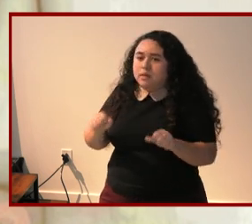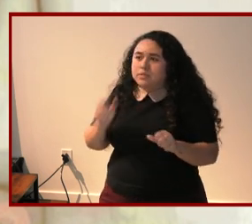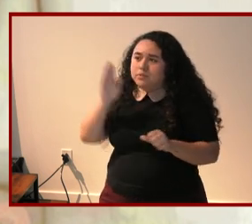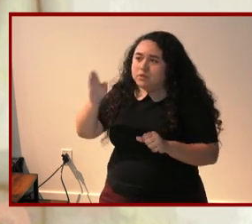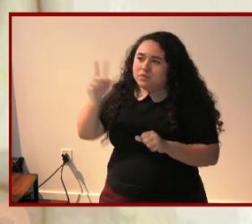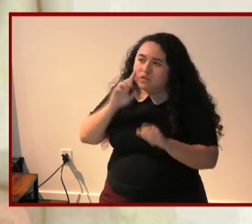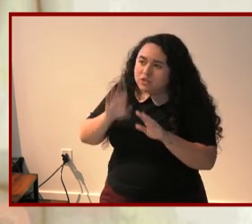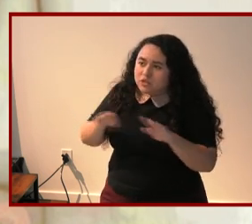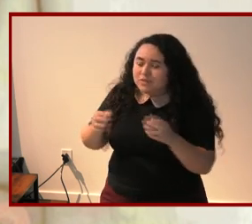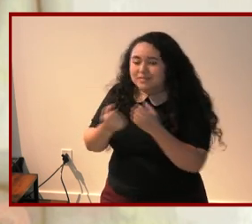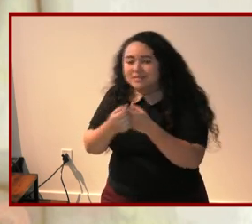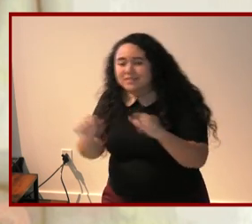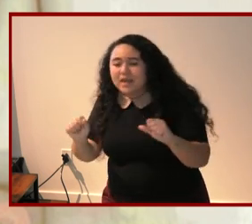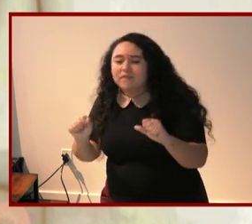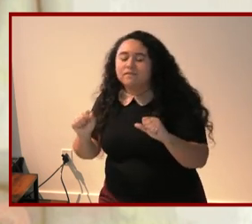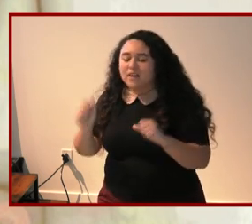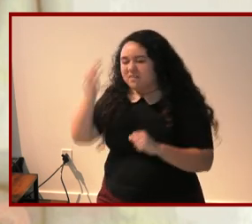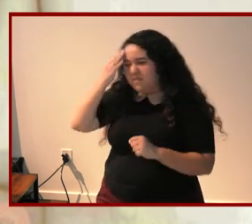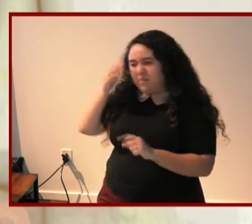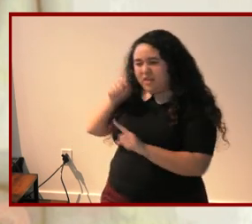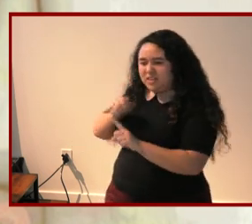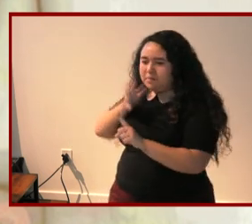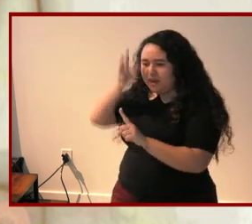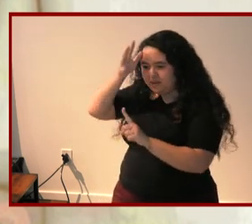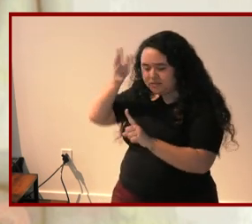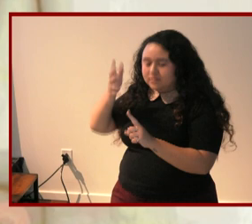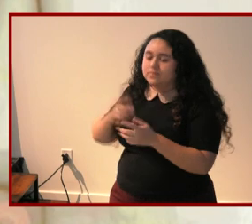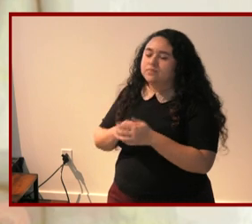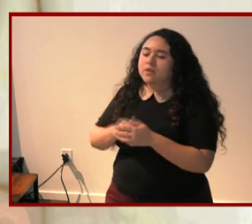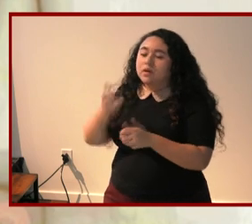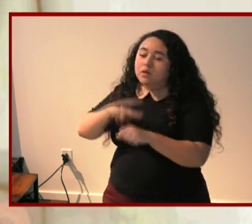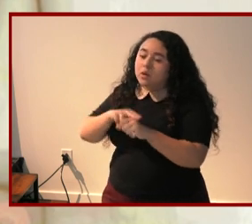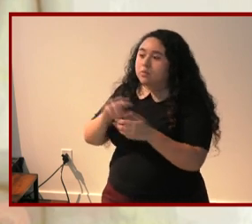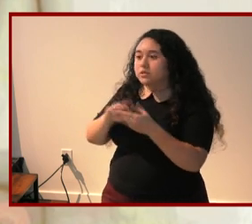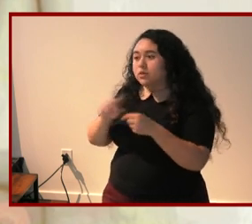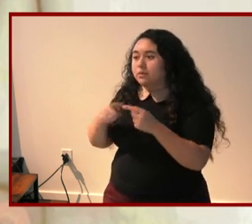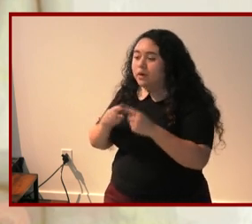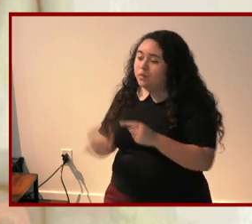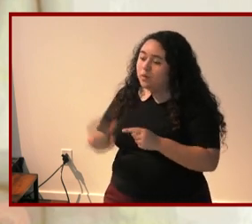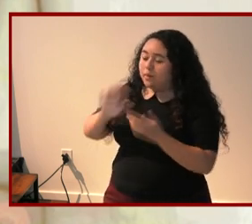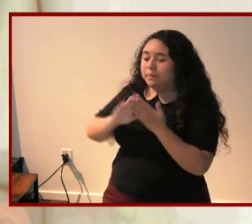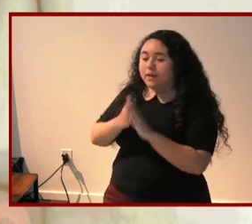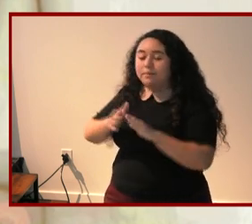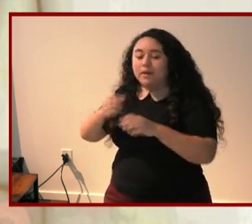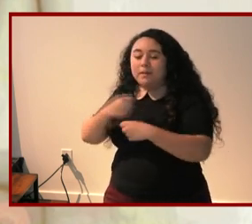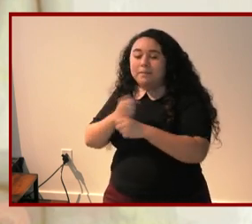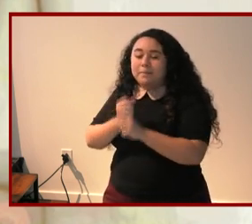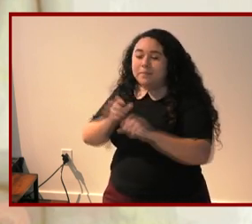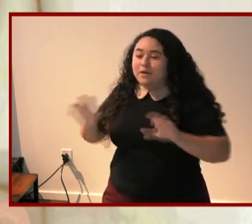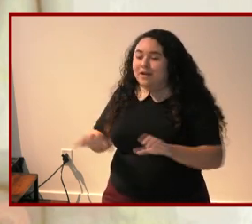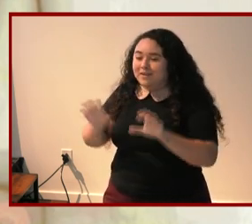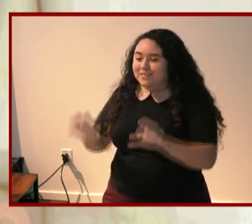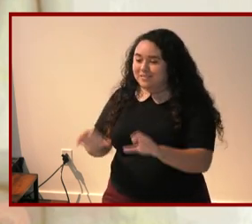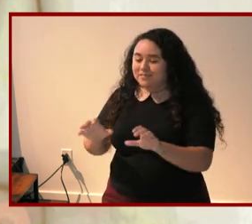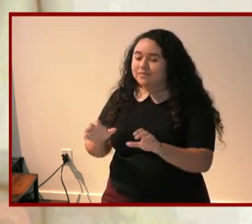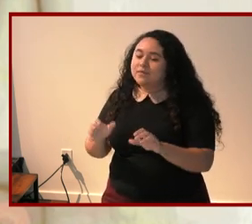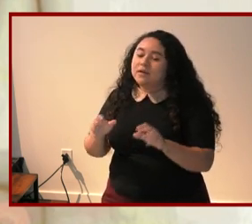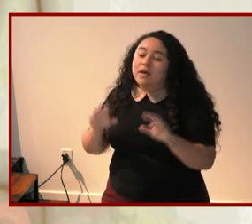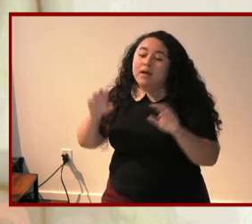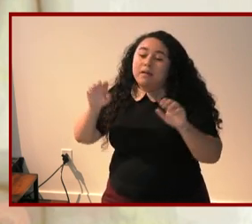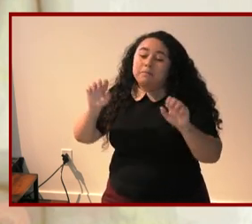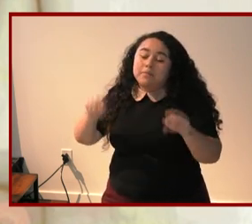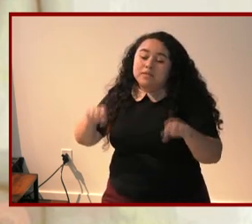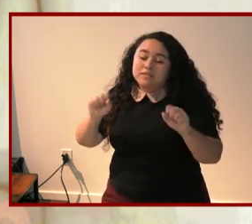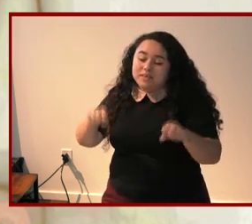one that is safe and familiar a normal story about growing up to become a productive and potentially reproductive citizen